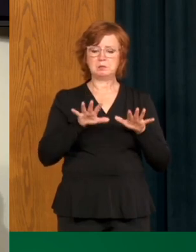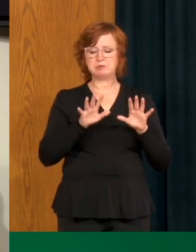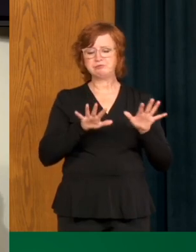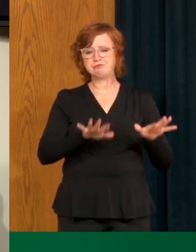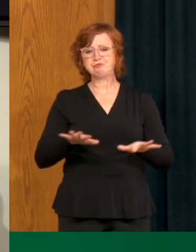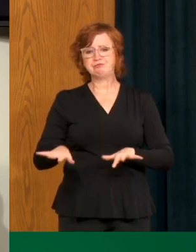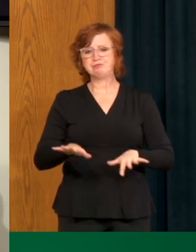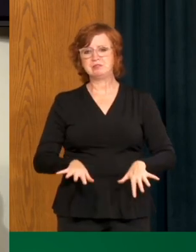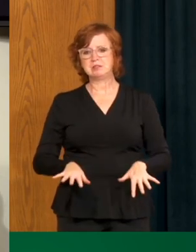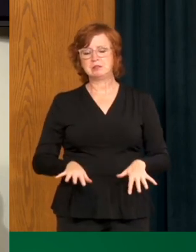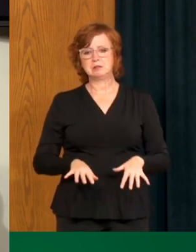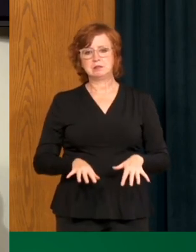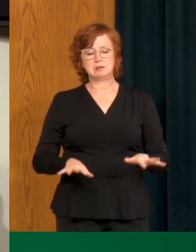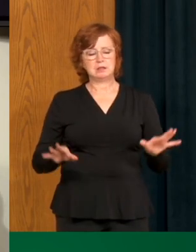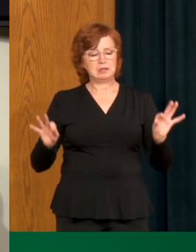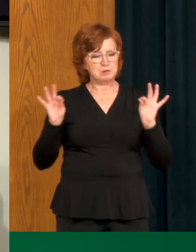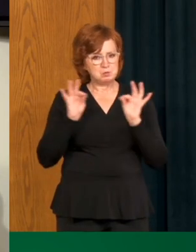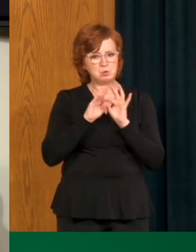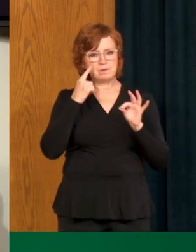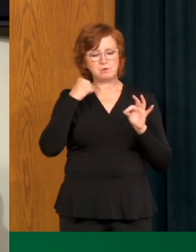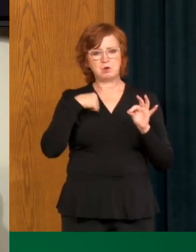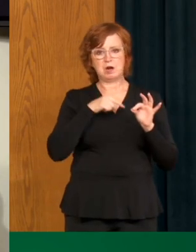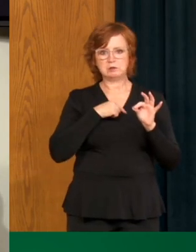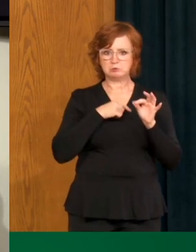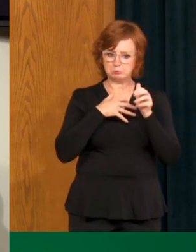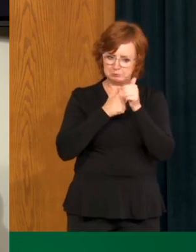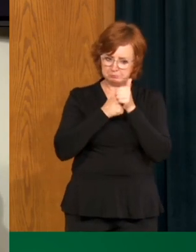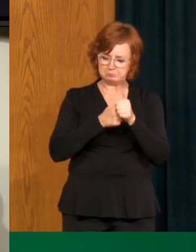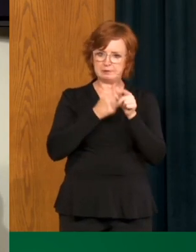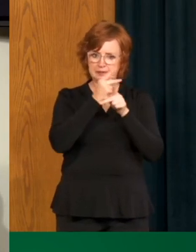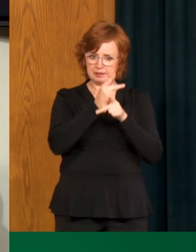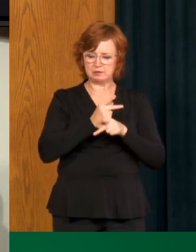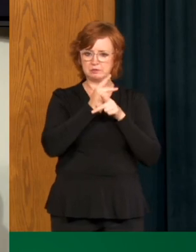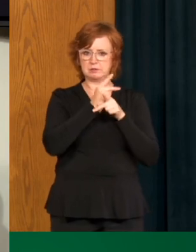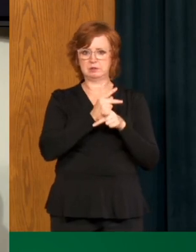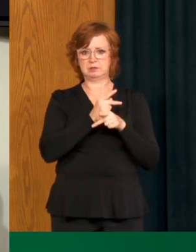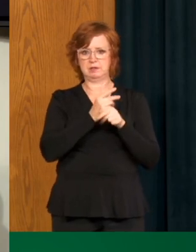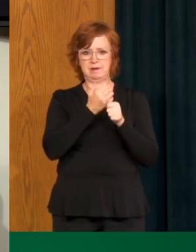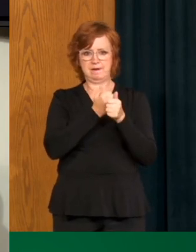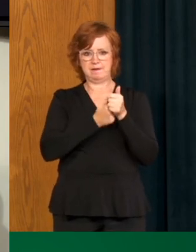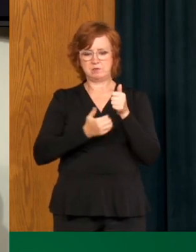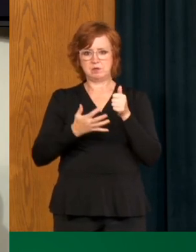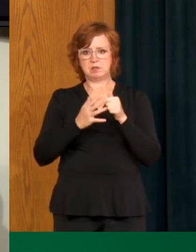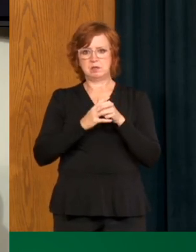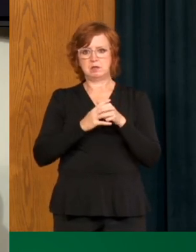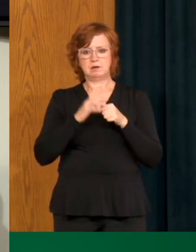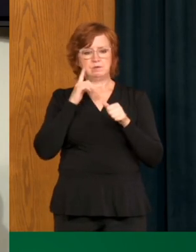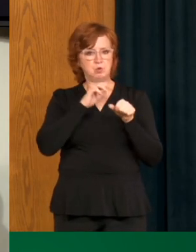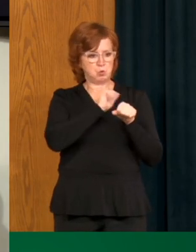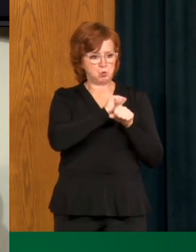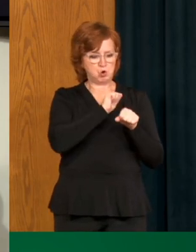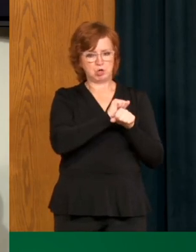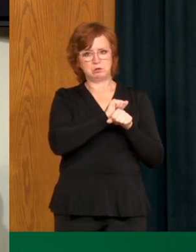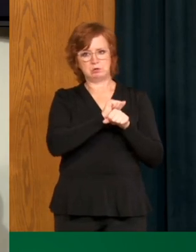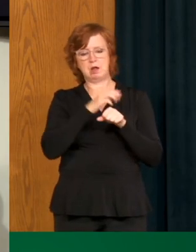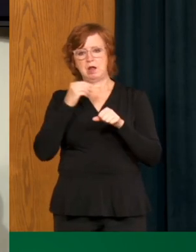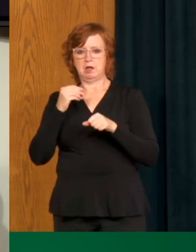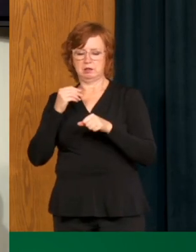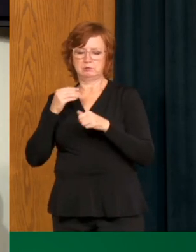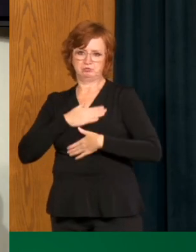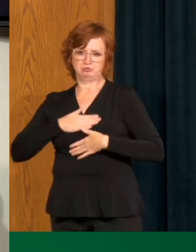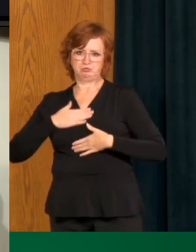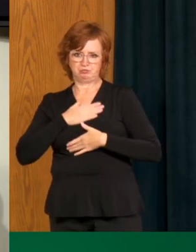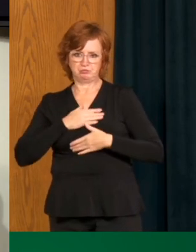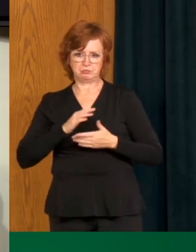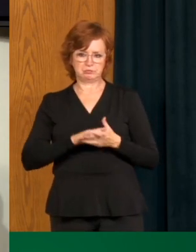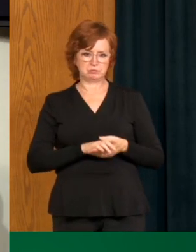work in, live in, play in to prevent COVID transmission. Understand the risk and mitigate that in the specific settings